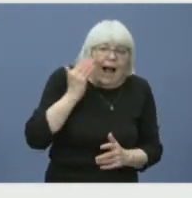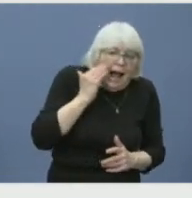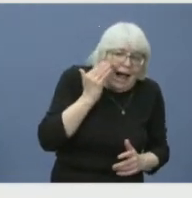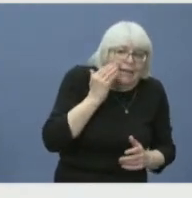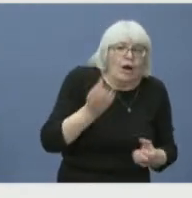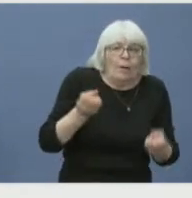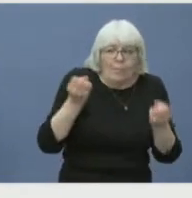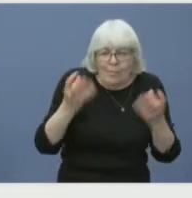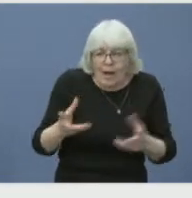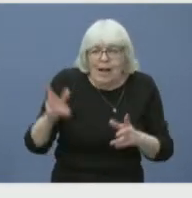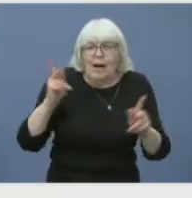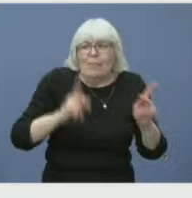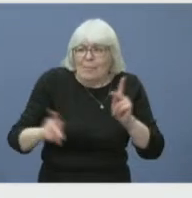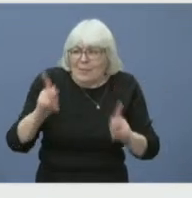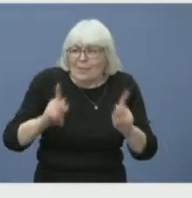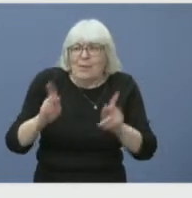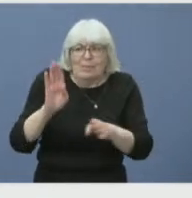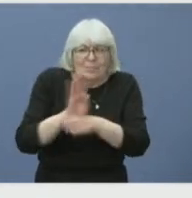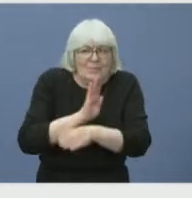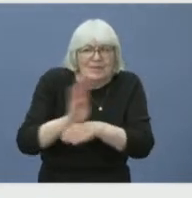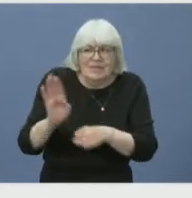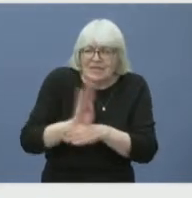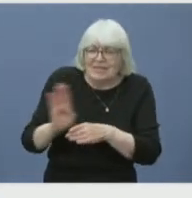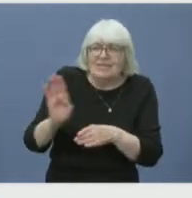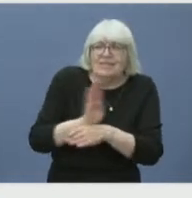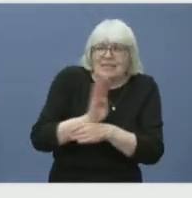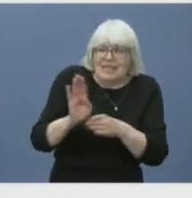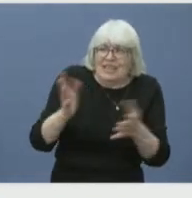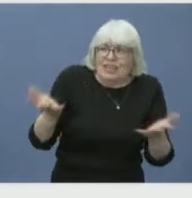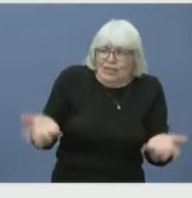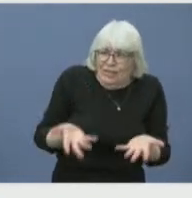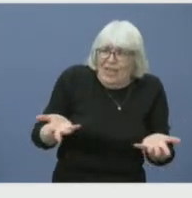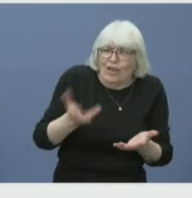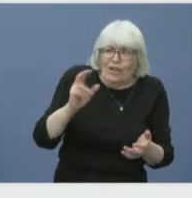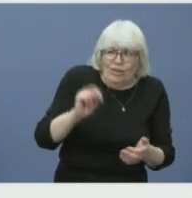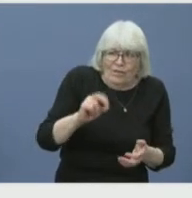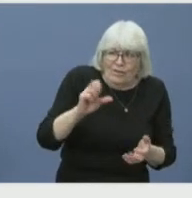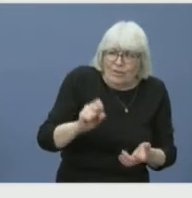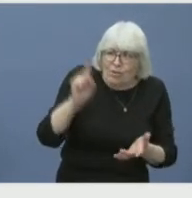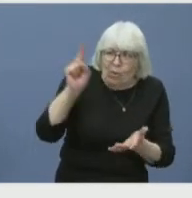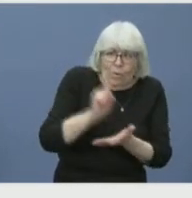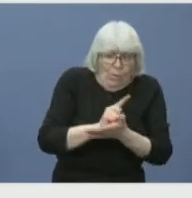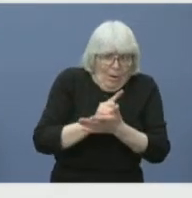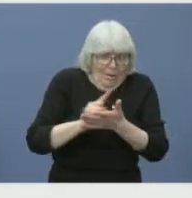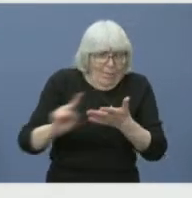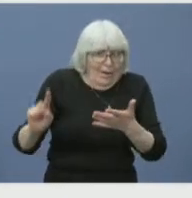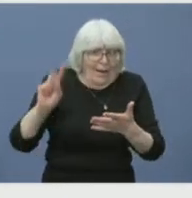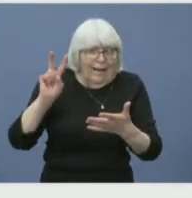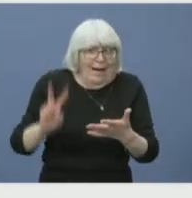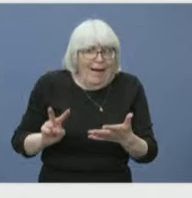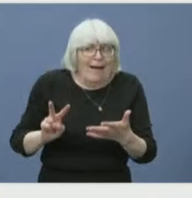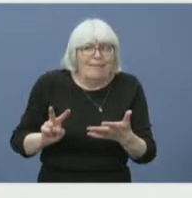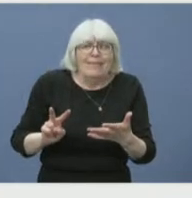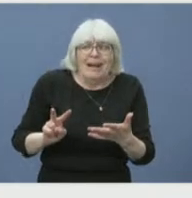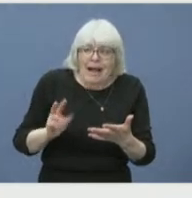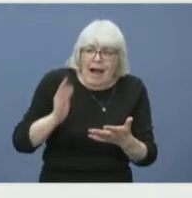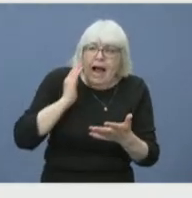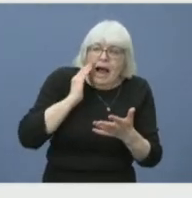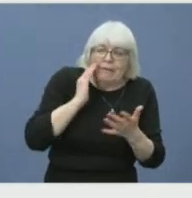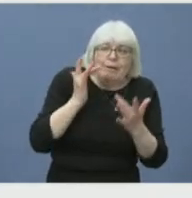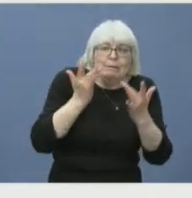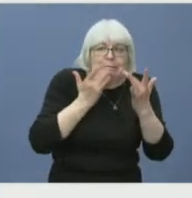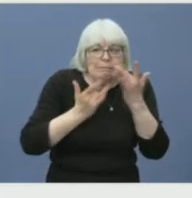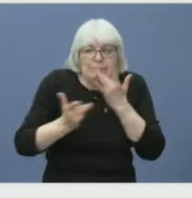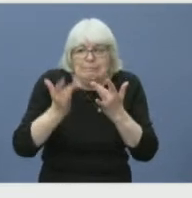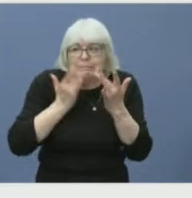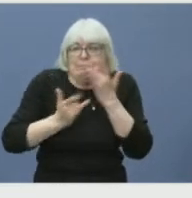lot of businesses put out of place in Nova Scotia over the last week and a half. And it's certainly a hardship for many, many people